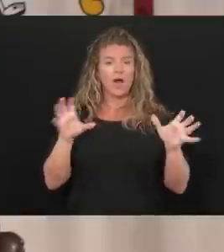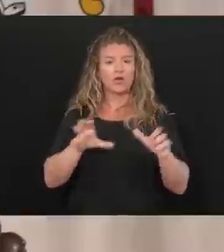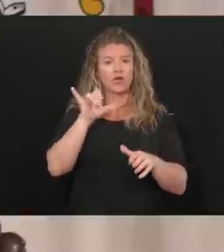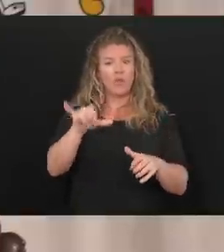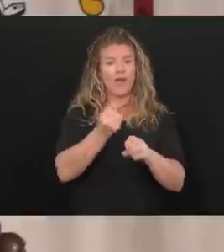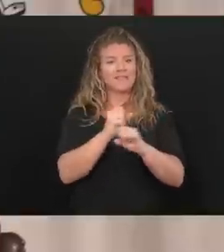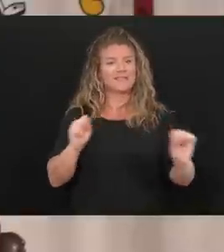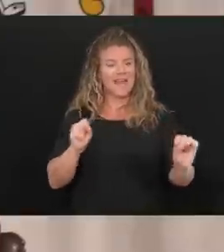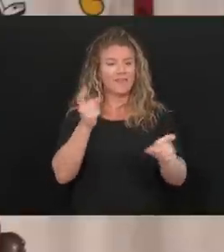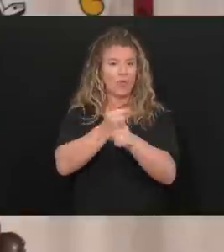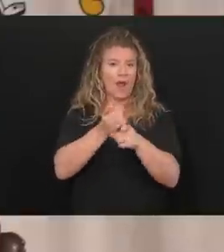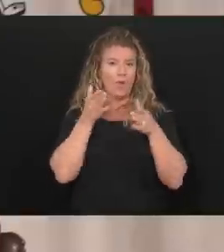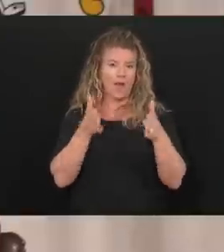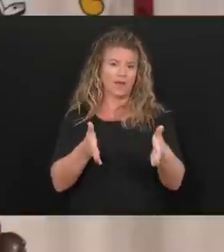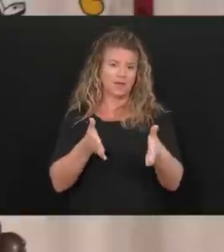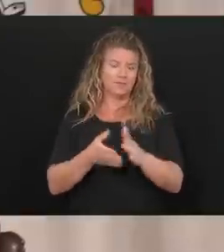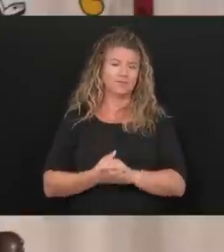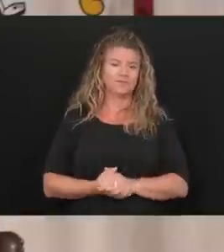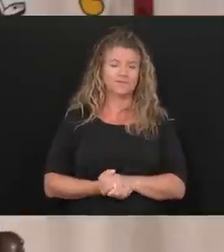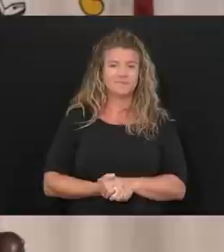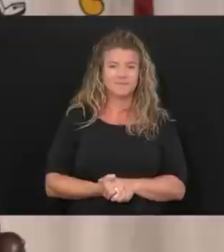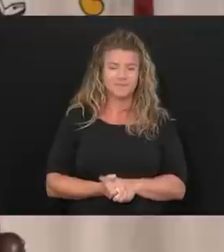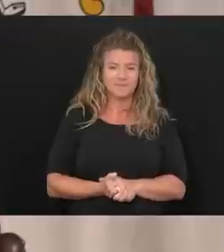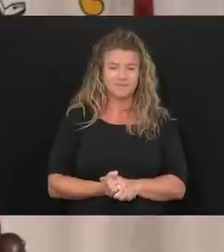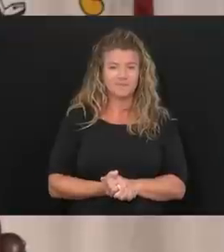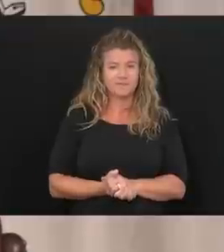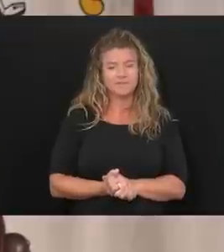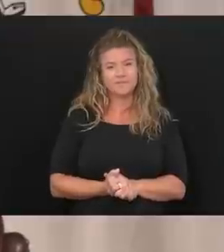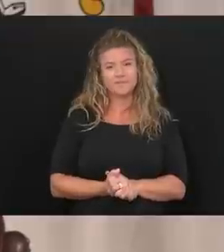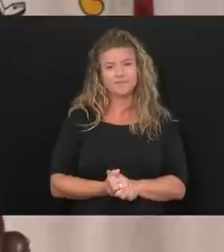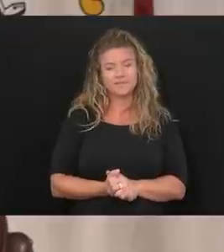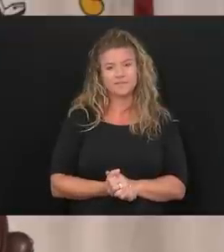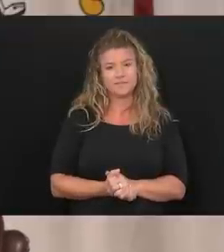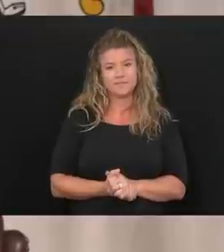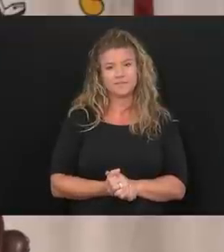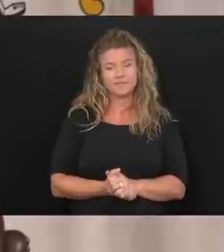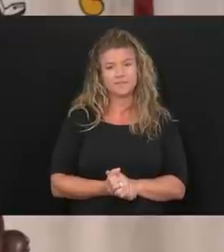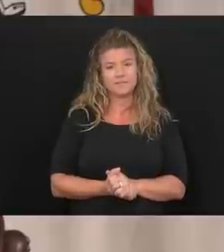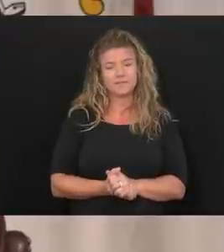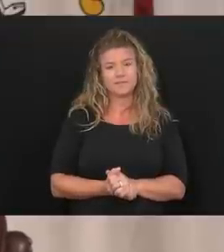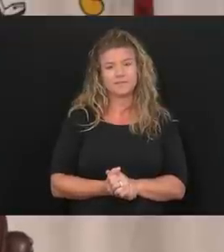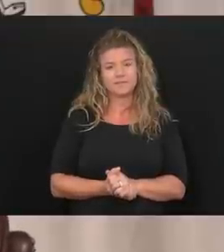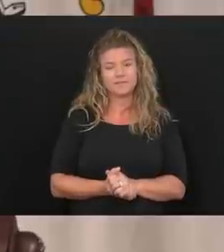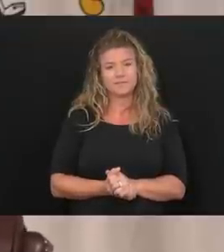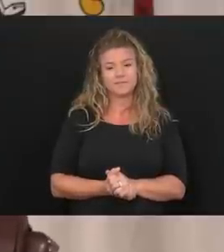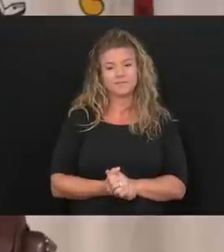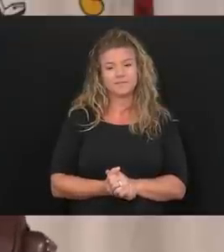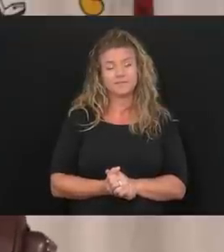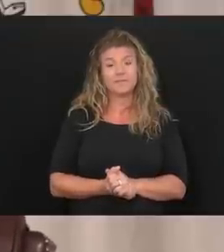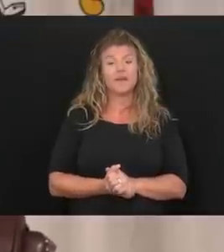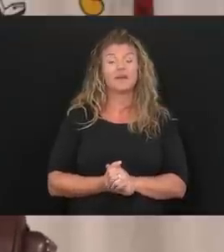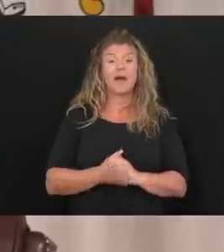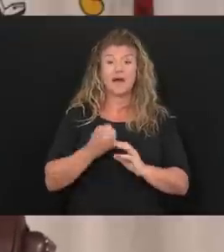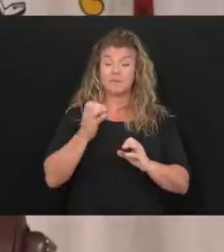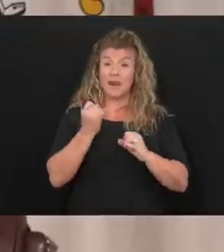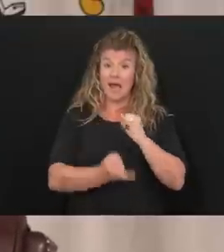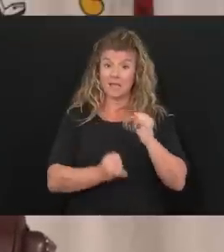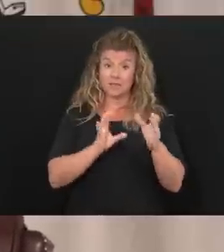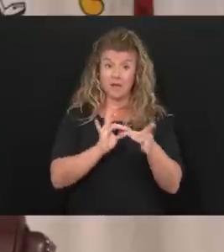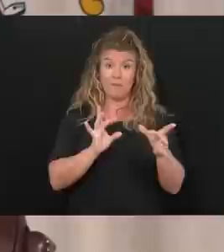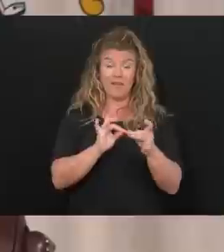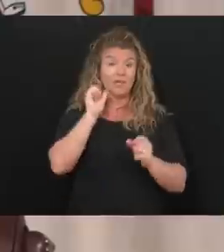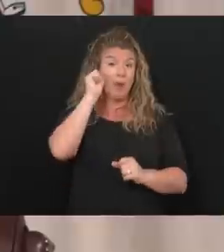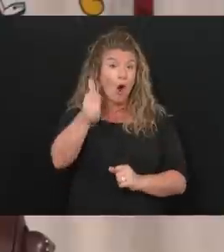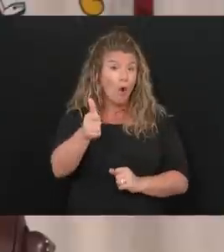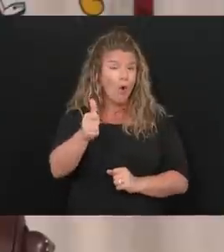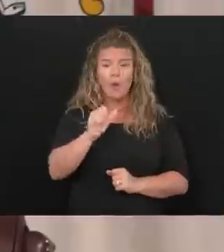in a safe way as we possibly can. Only thing I've got left is tomorrow. Tomorrow we will not